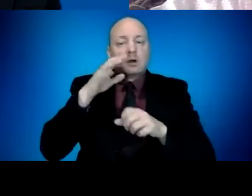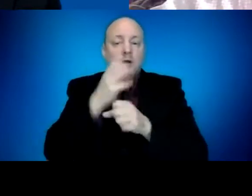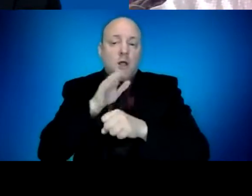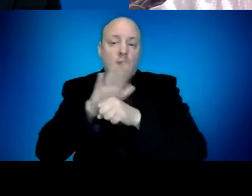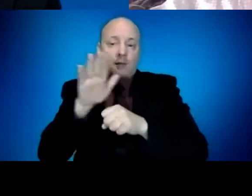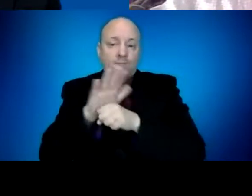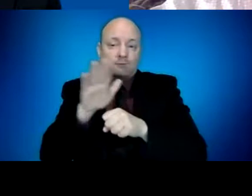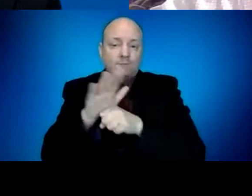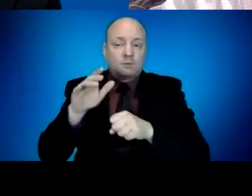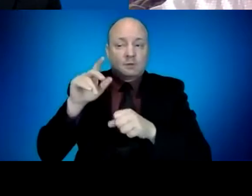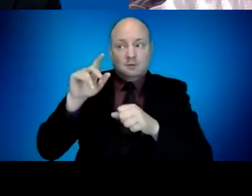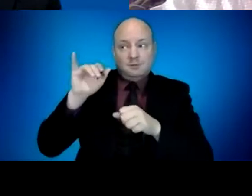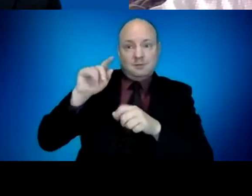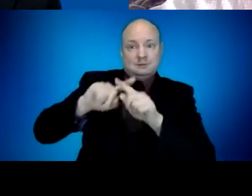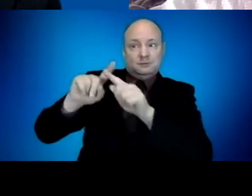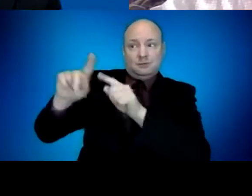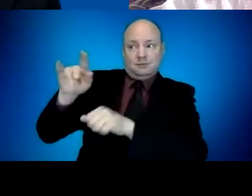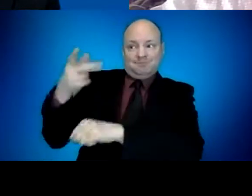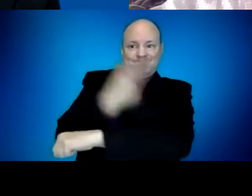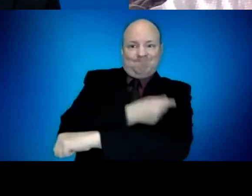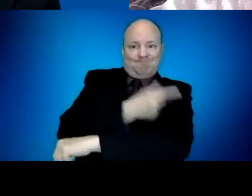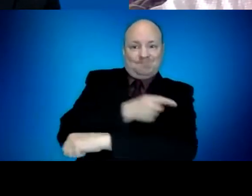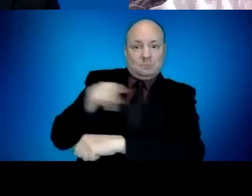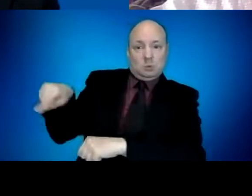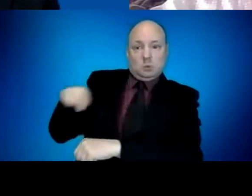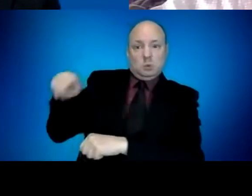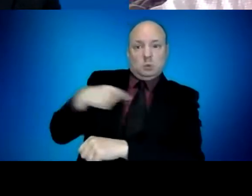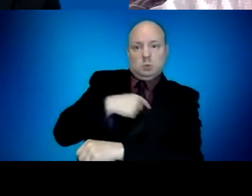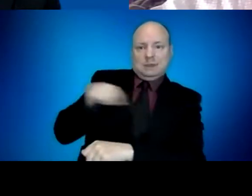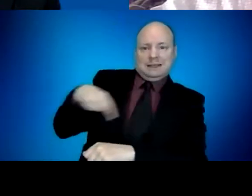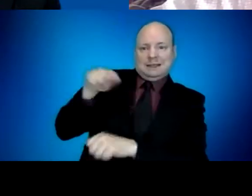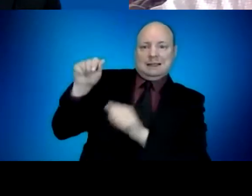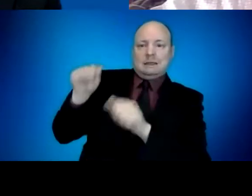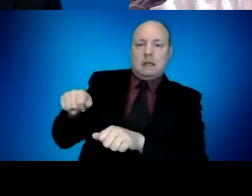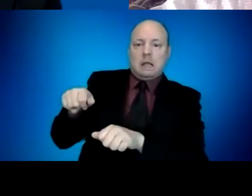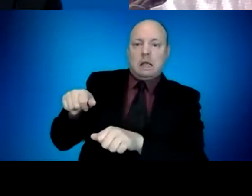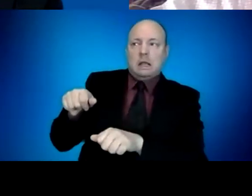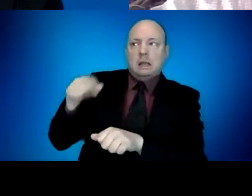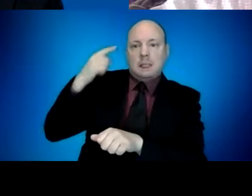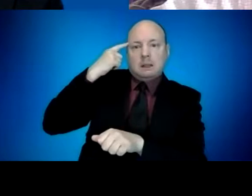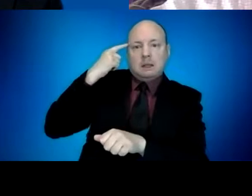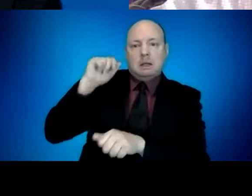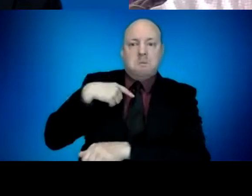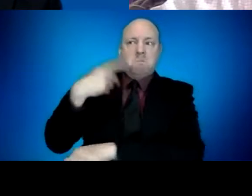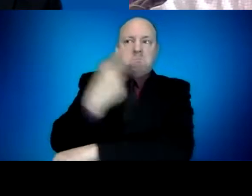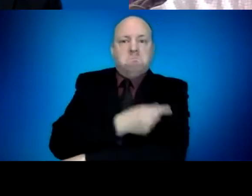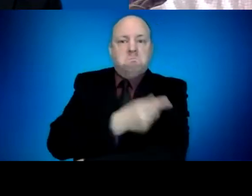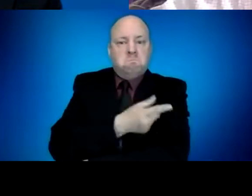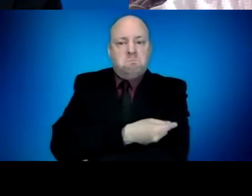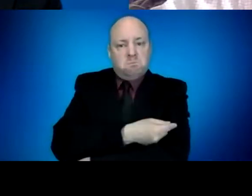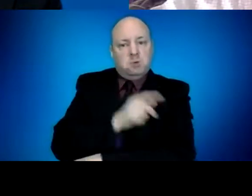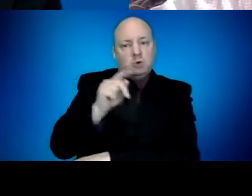And so we continue to project that we'll have sufficient vaccine to get to the place where we can have provided a